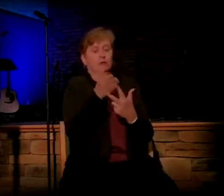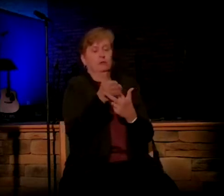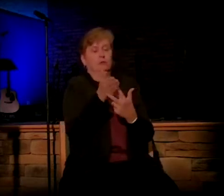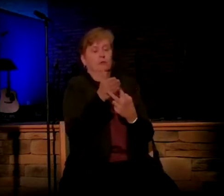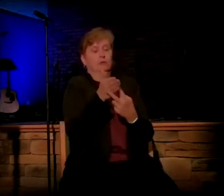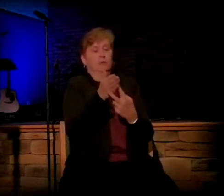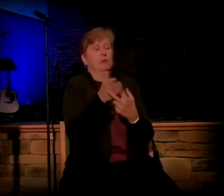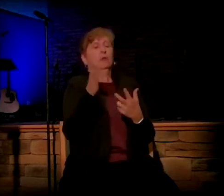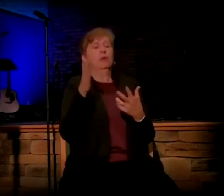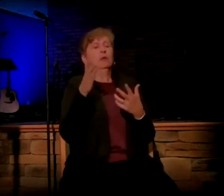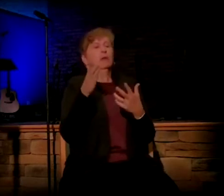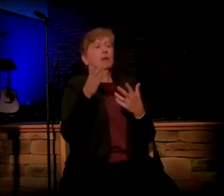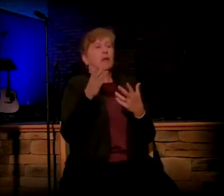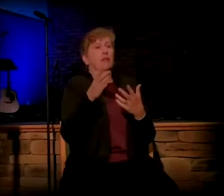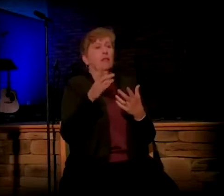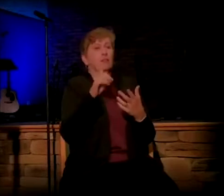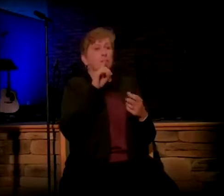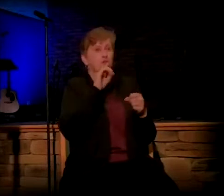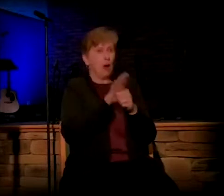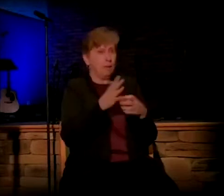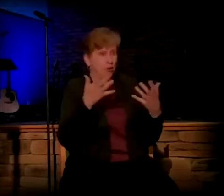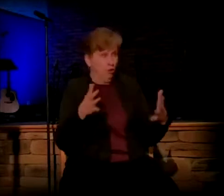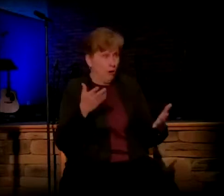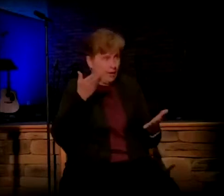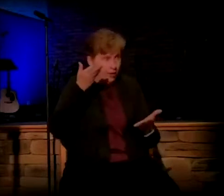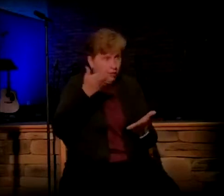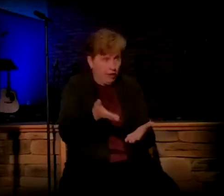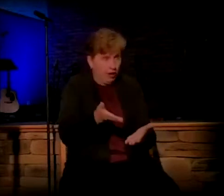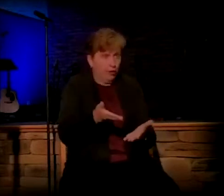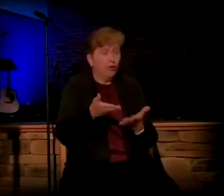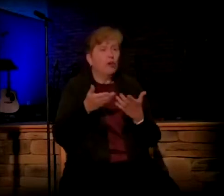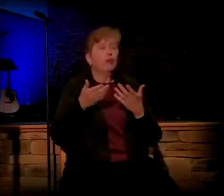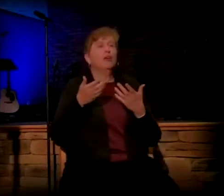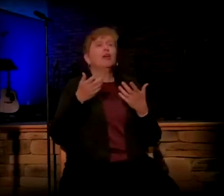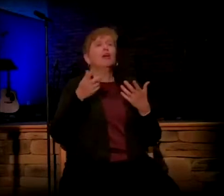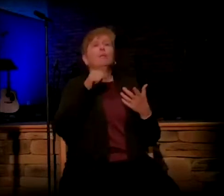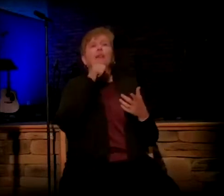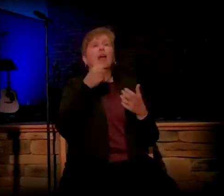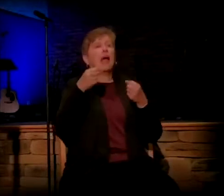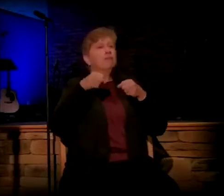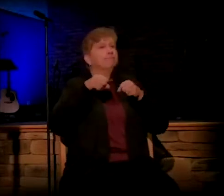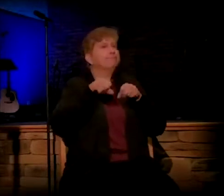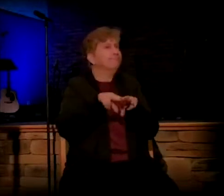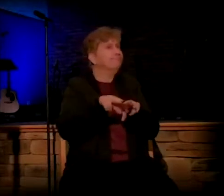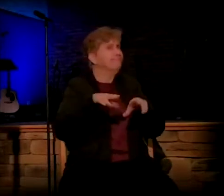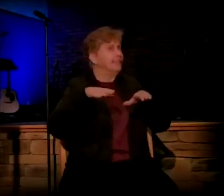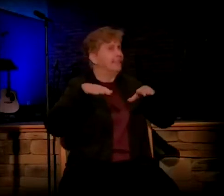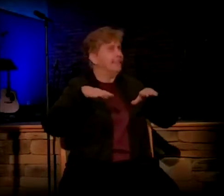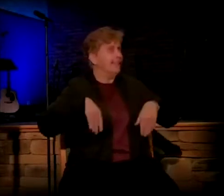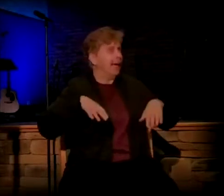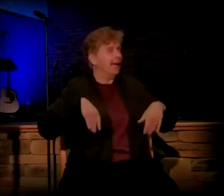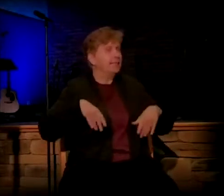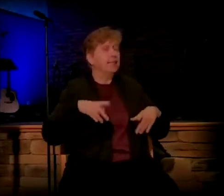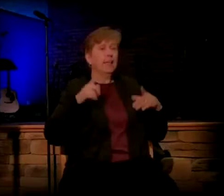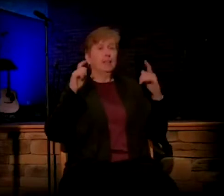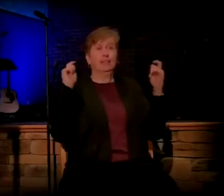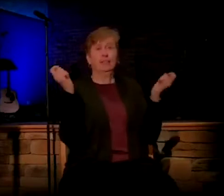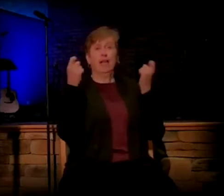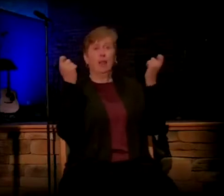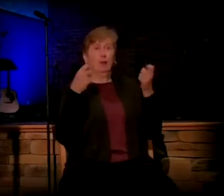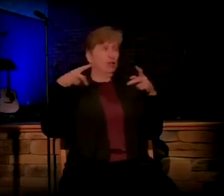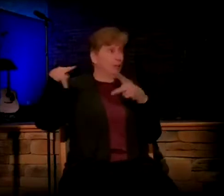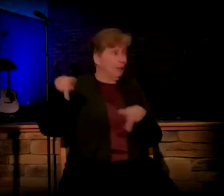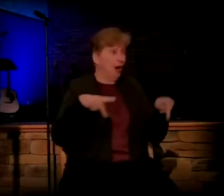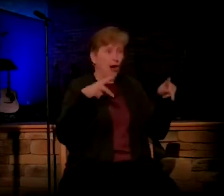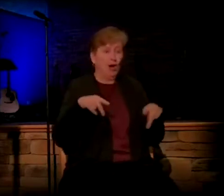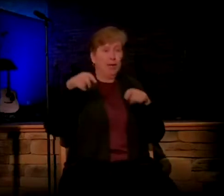to one another. Step 2, that's the betrothal. But they haven't come together yet. The festive celebration hasn't